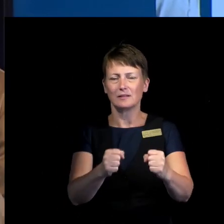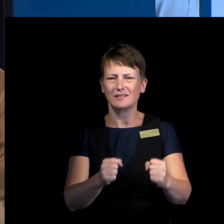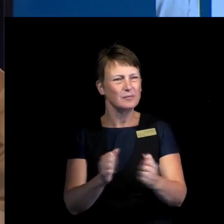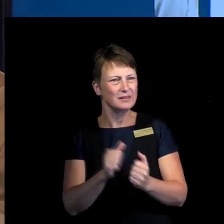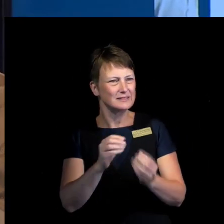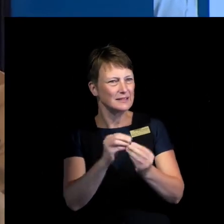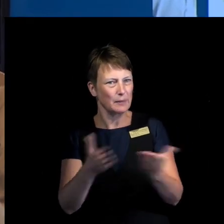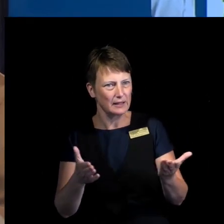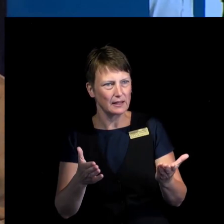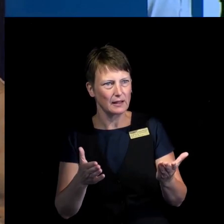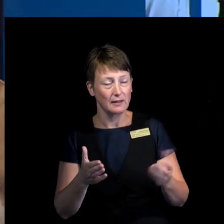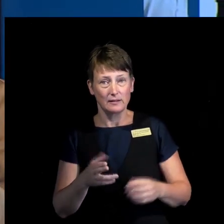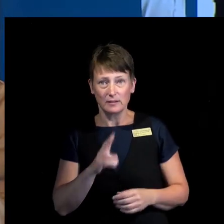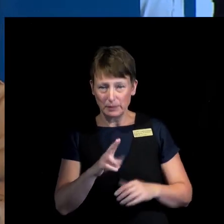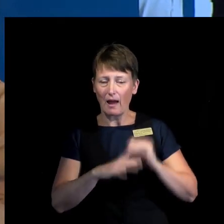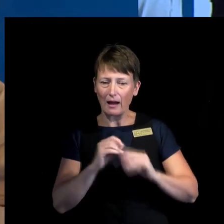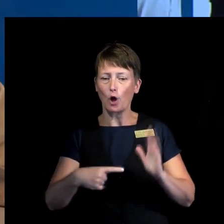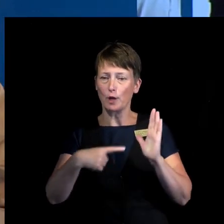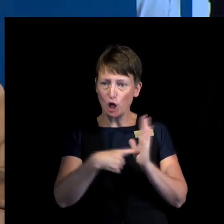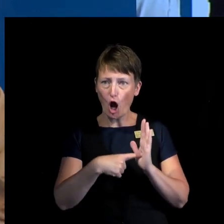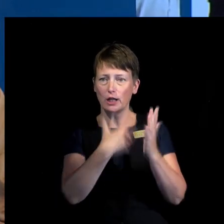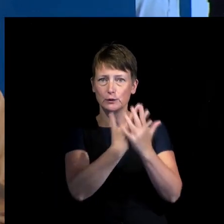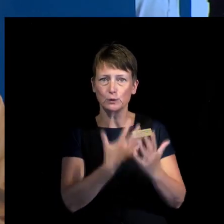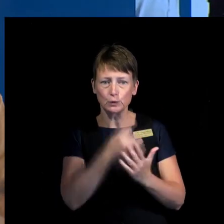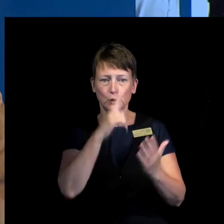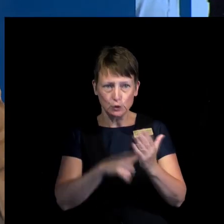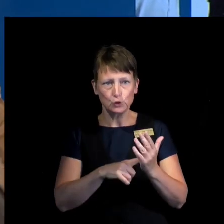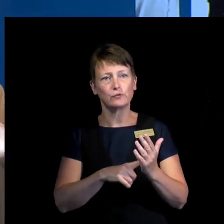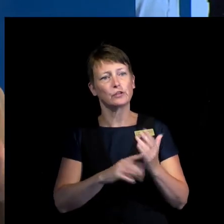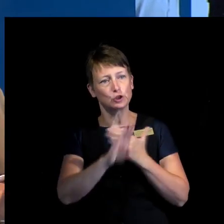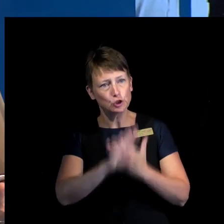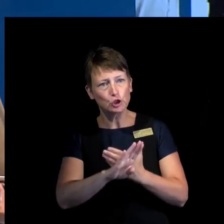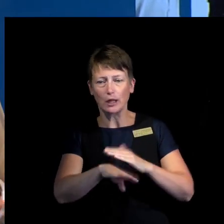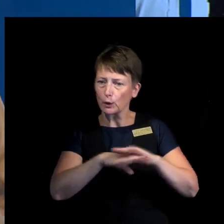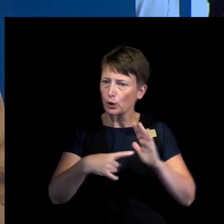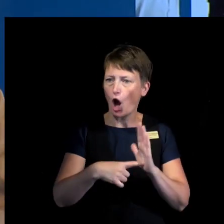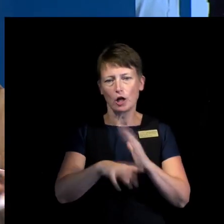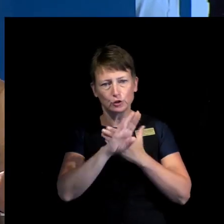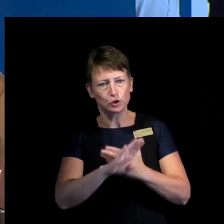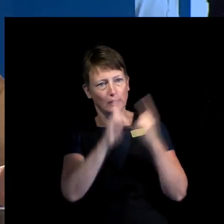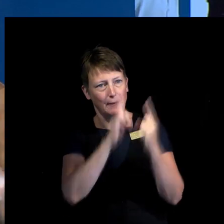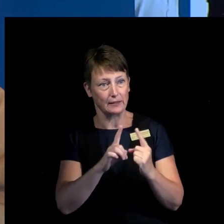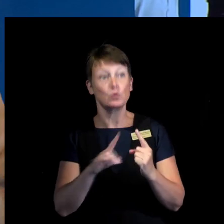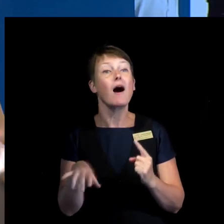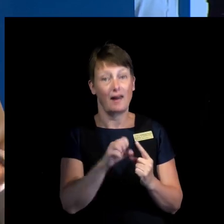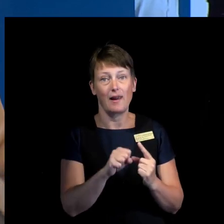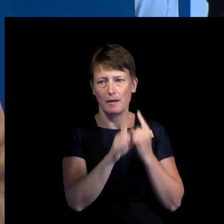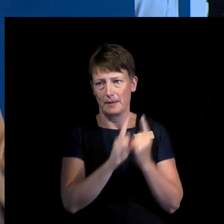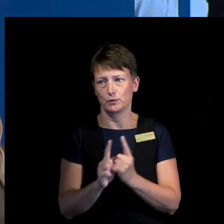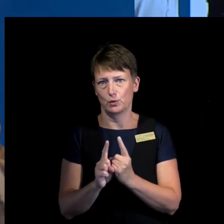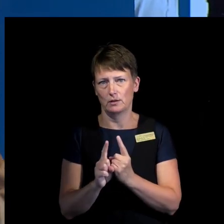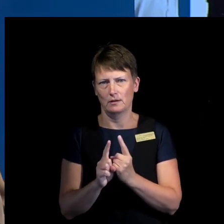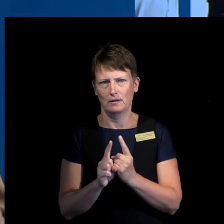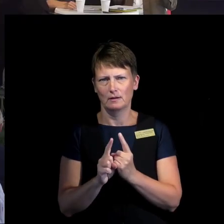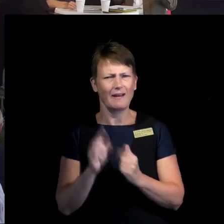protection structures, often constitutional protection, protecting everyone. And it doesn't belong in the